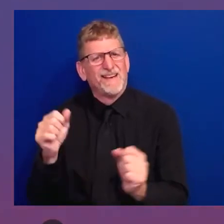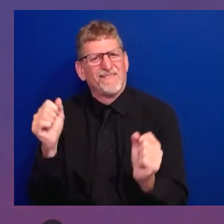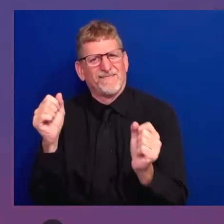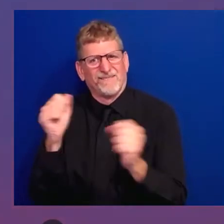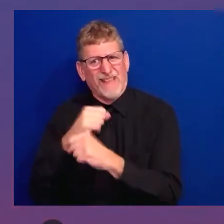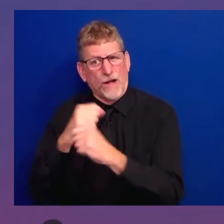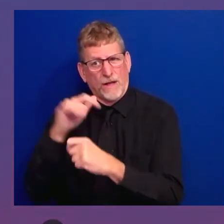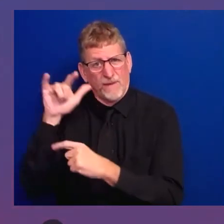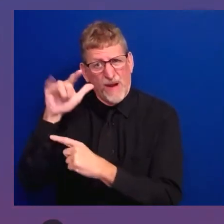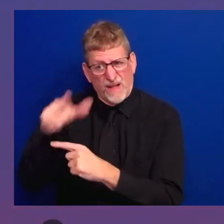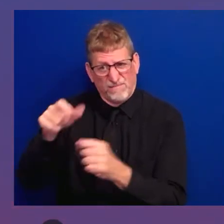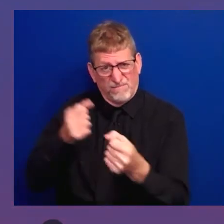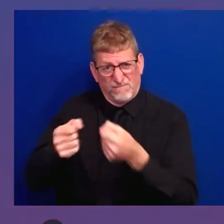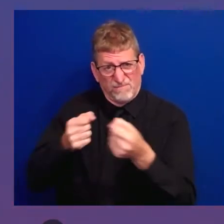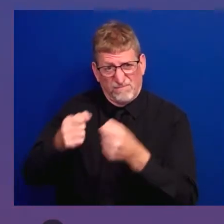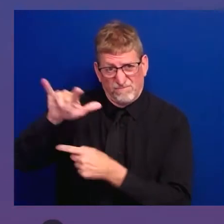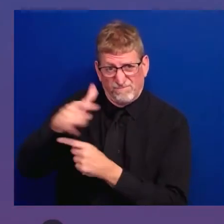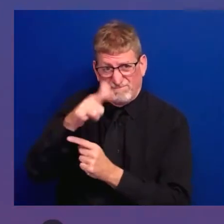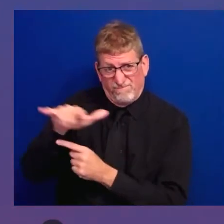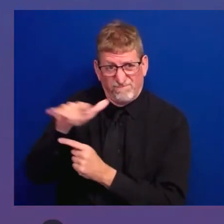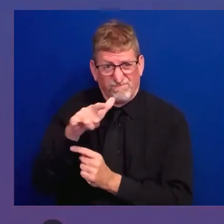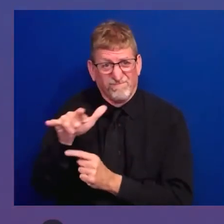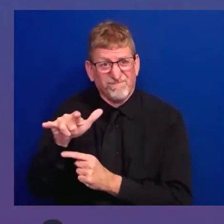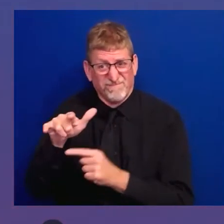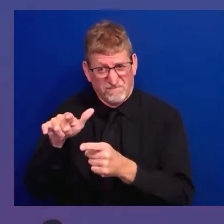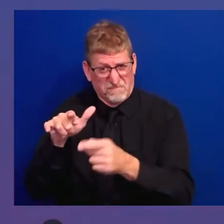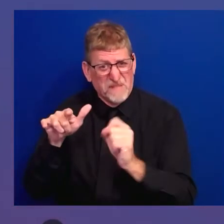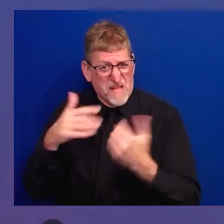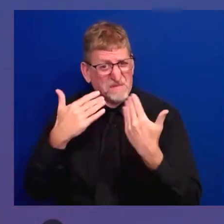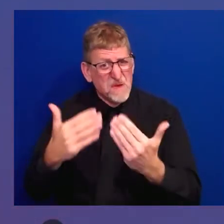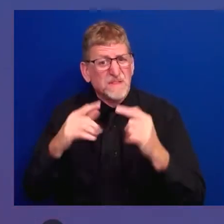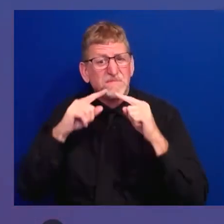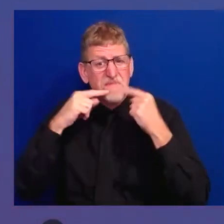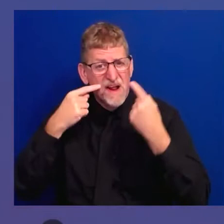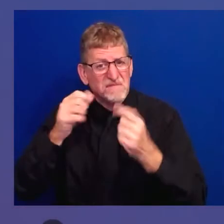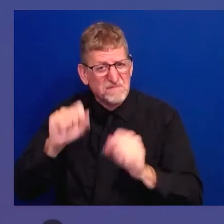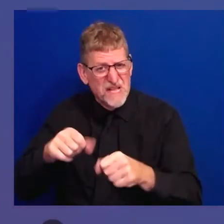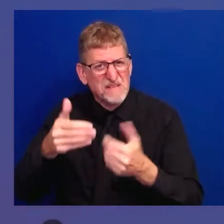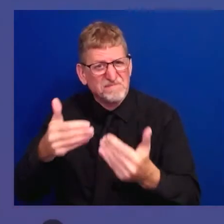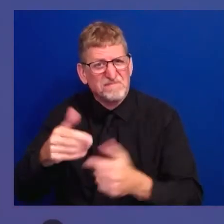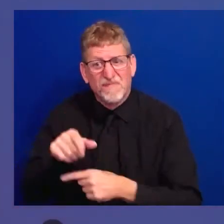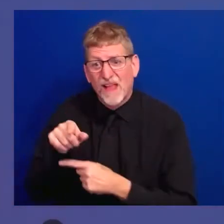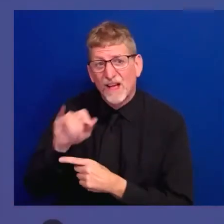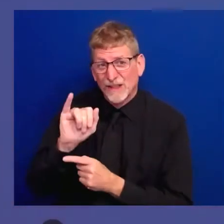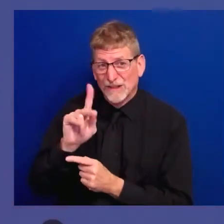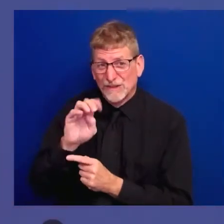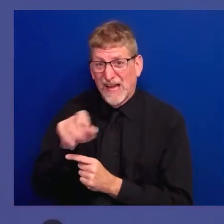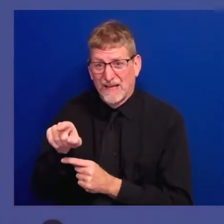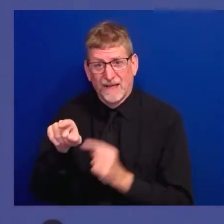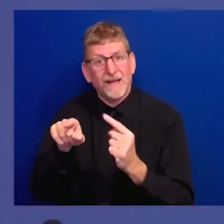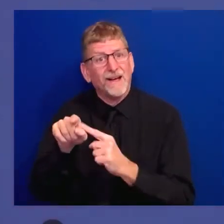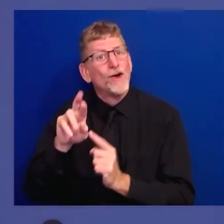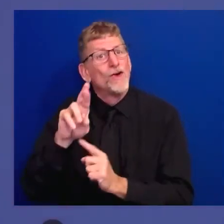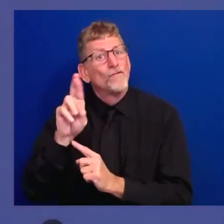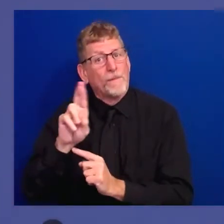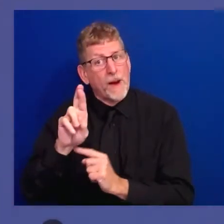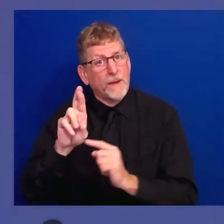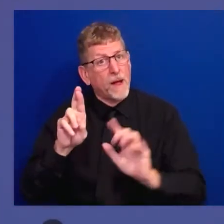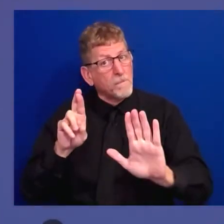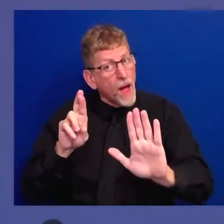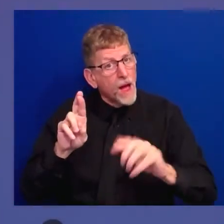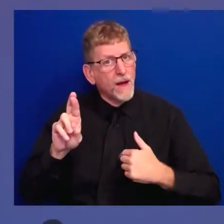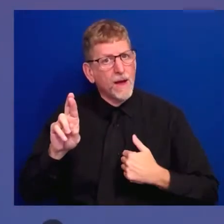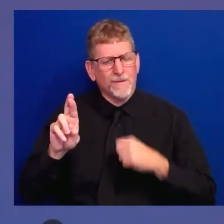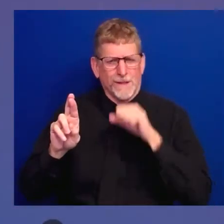It's okay. Jake's a Republican, but I like the hell out of him. He's got, no, I'm serious. This guy is the real deal.